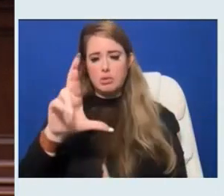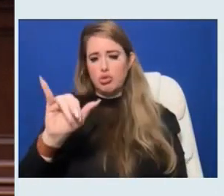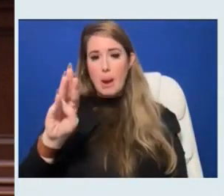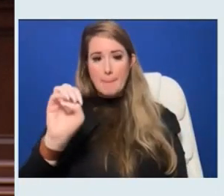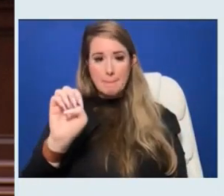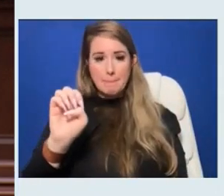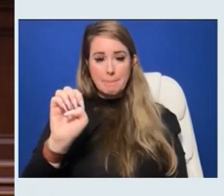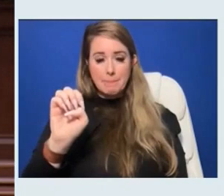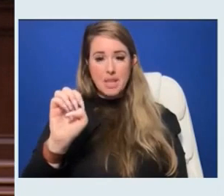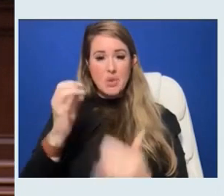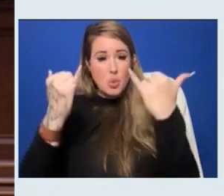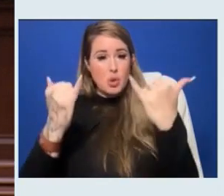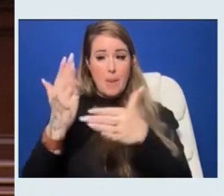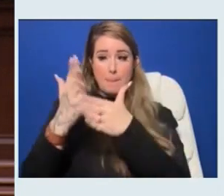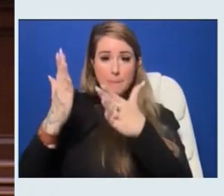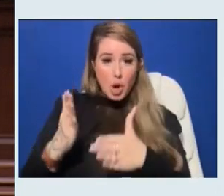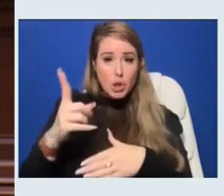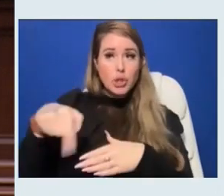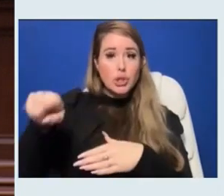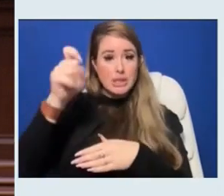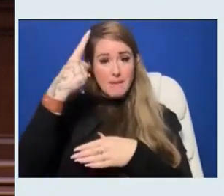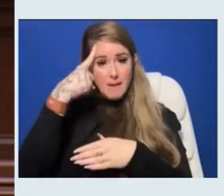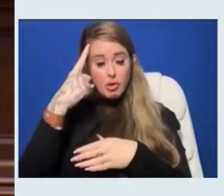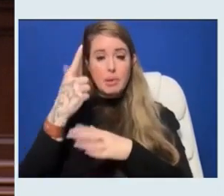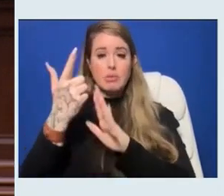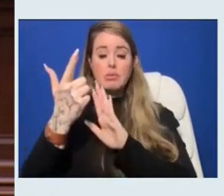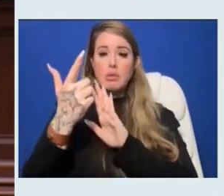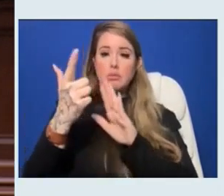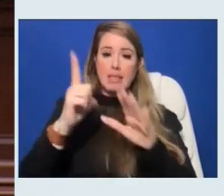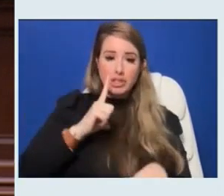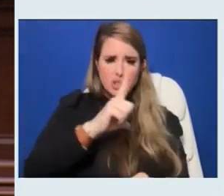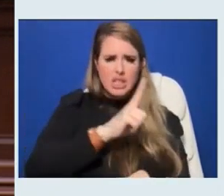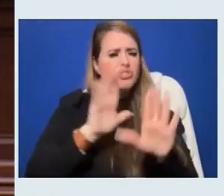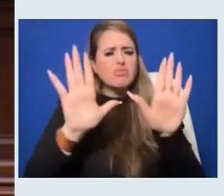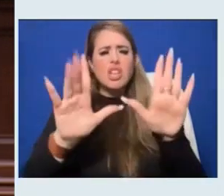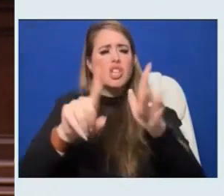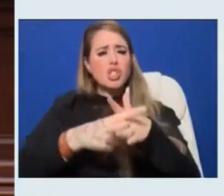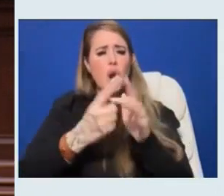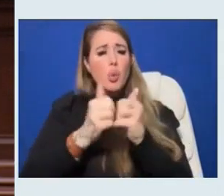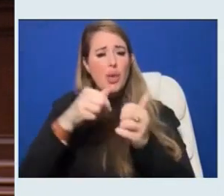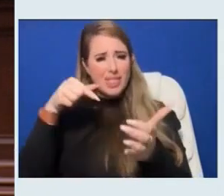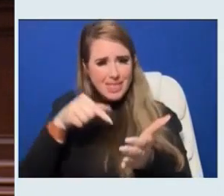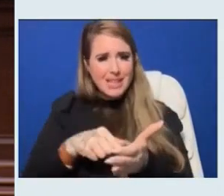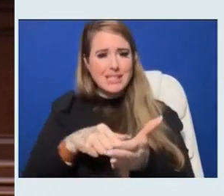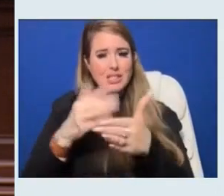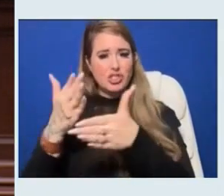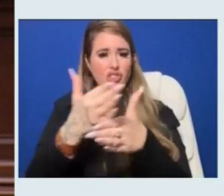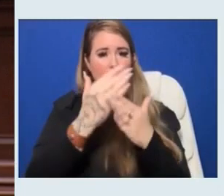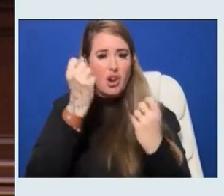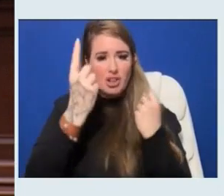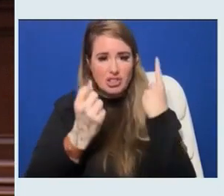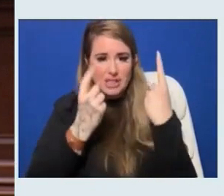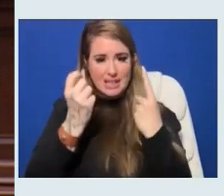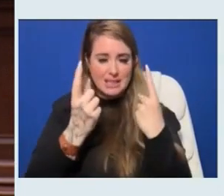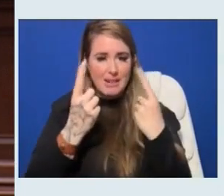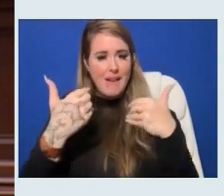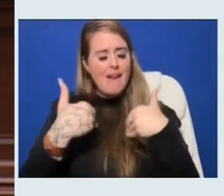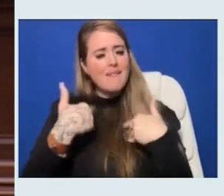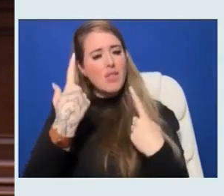so to my partners in government, in the legislature, let's start with this base of shared understanding and have a thoughtful